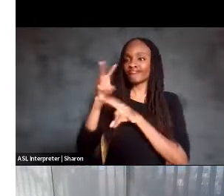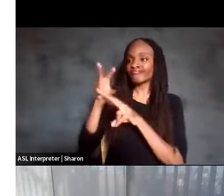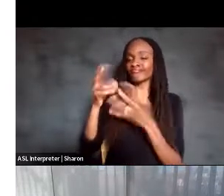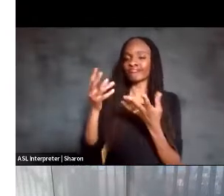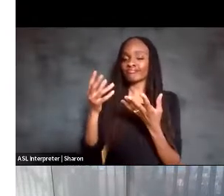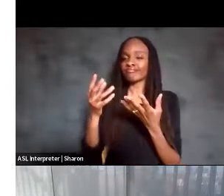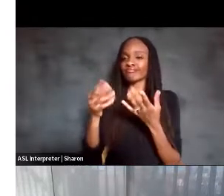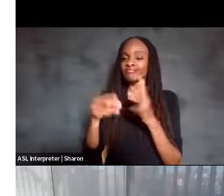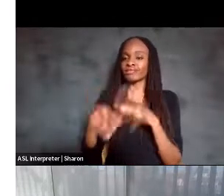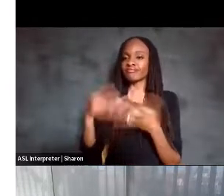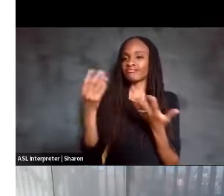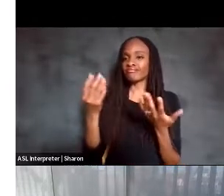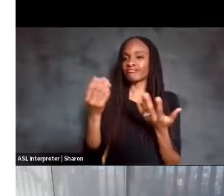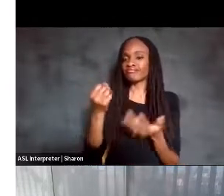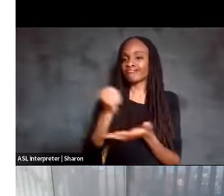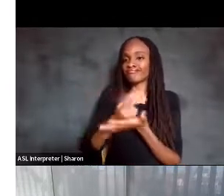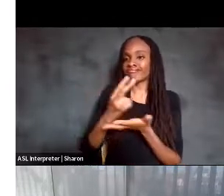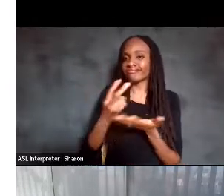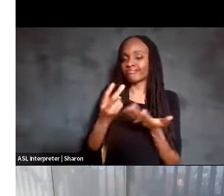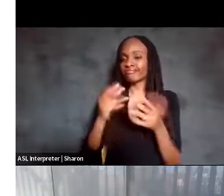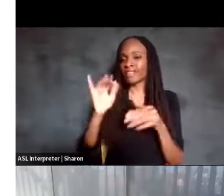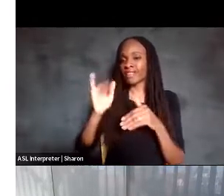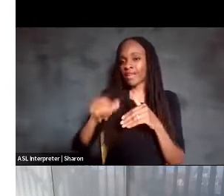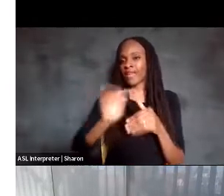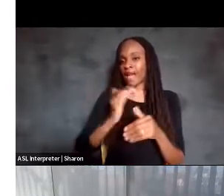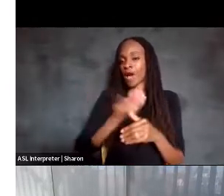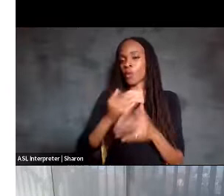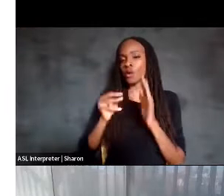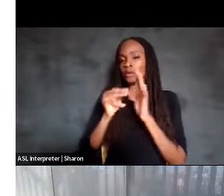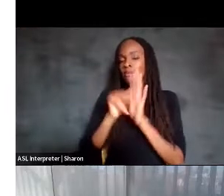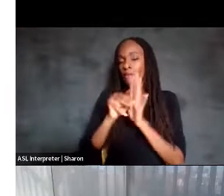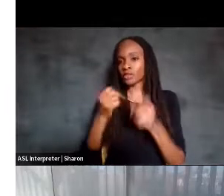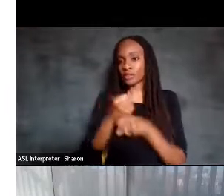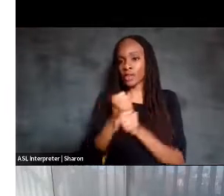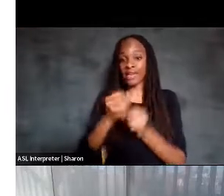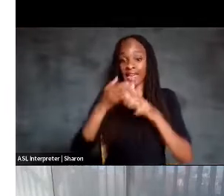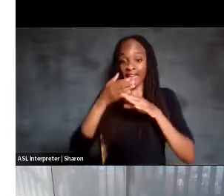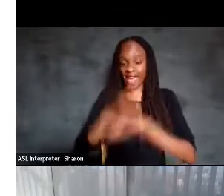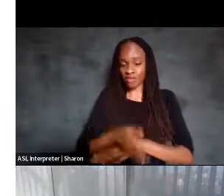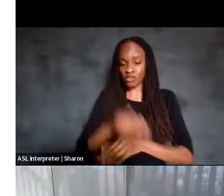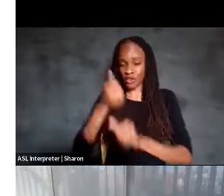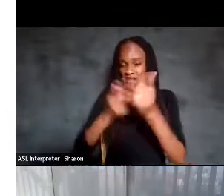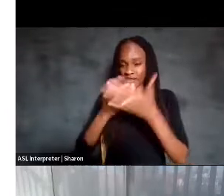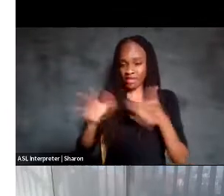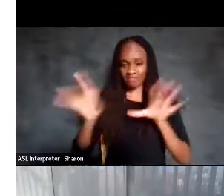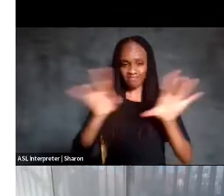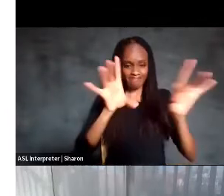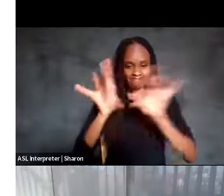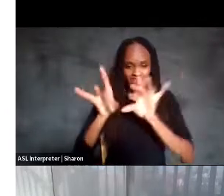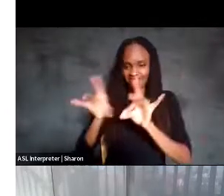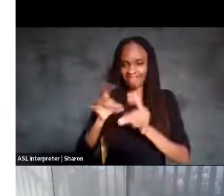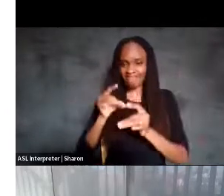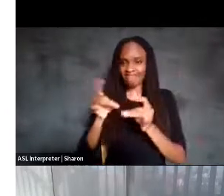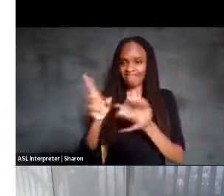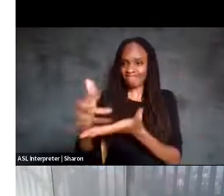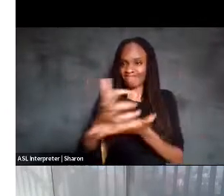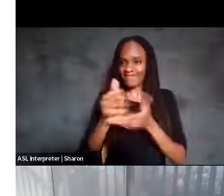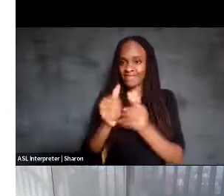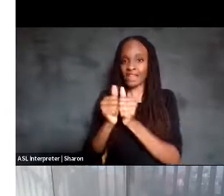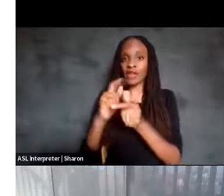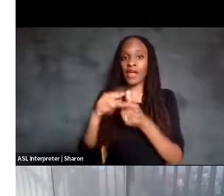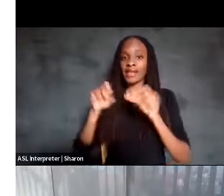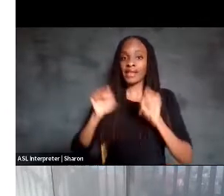make. And so once we put everything together, we can get something that looks like this, where we have